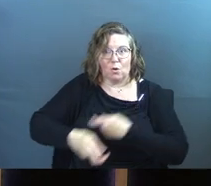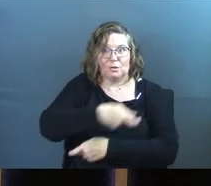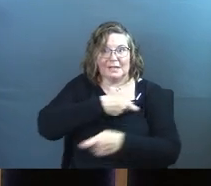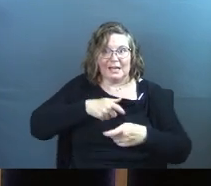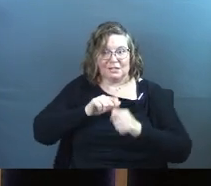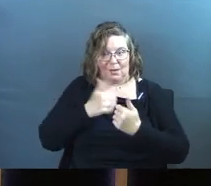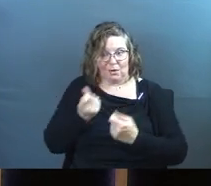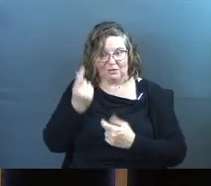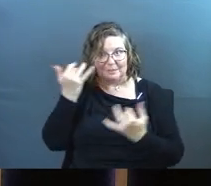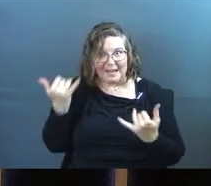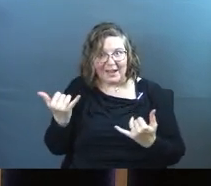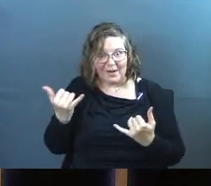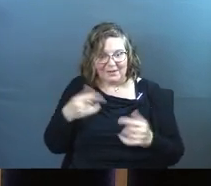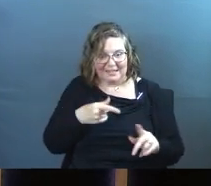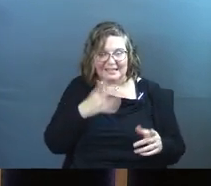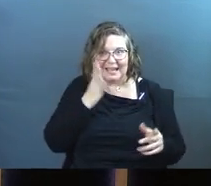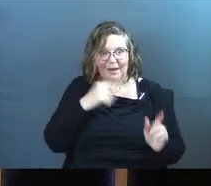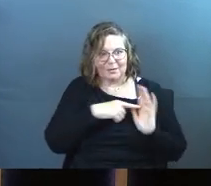them now?